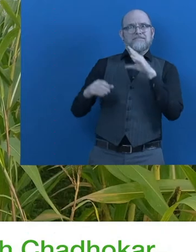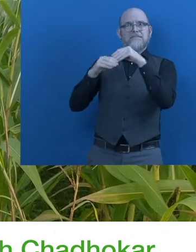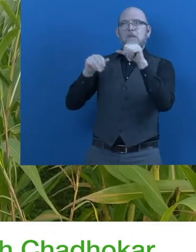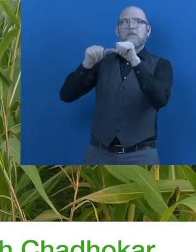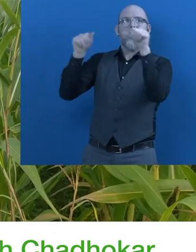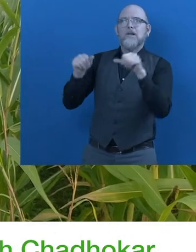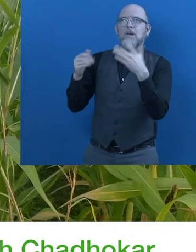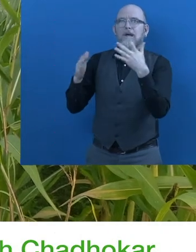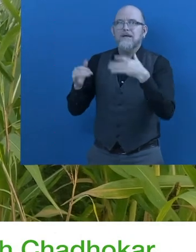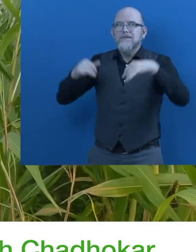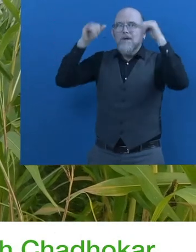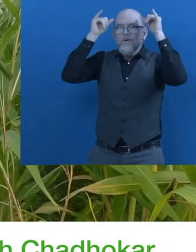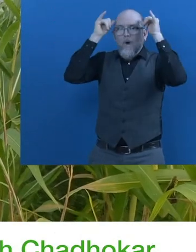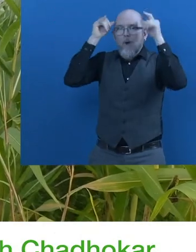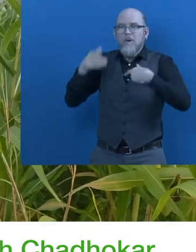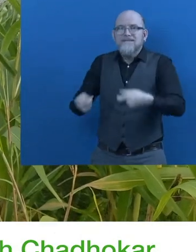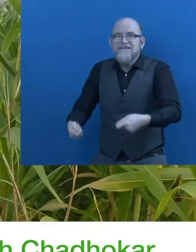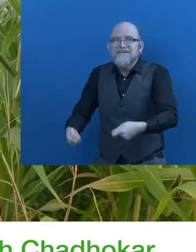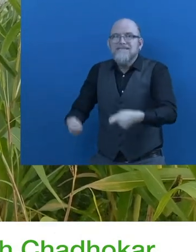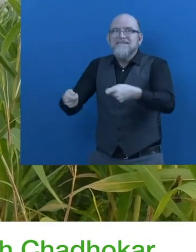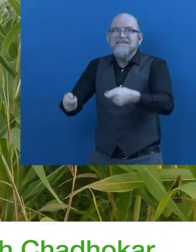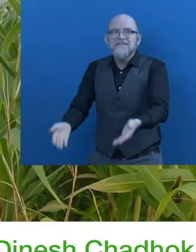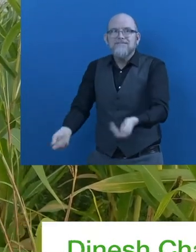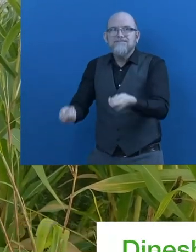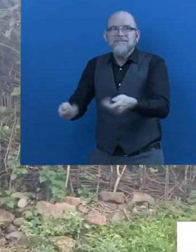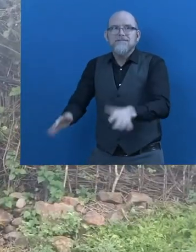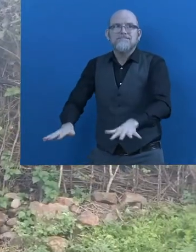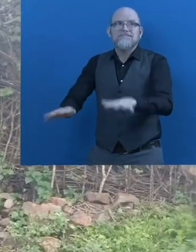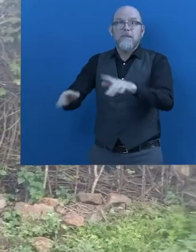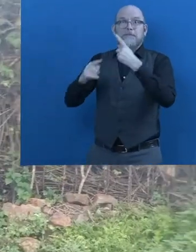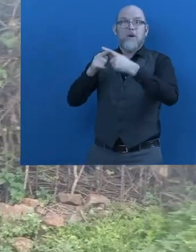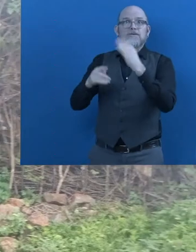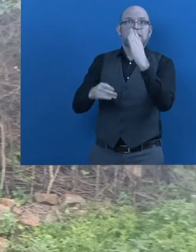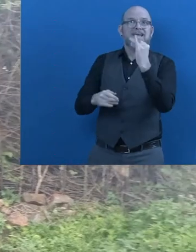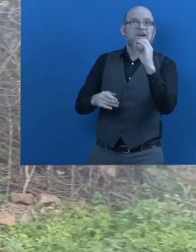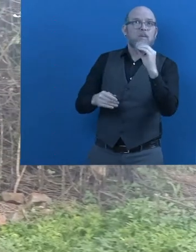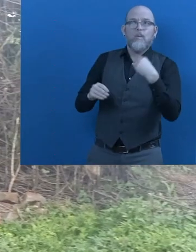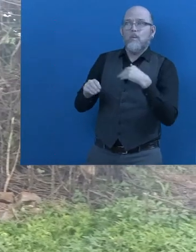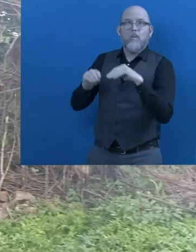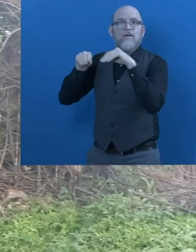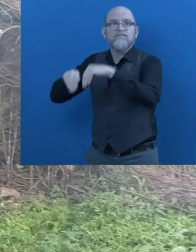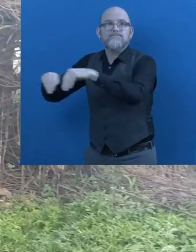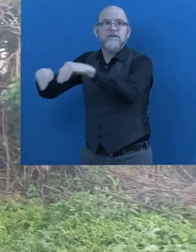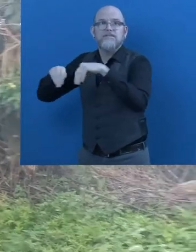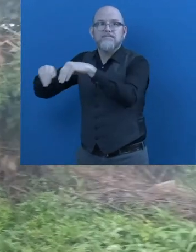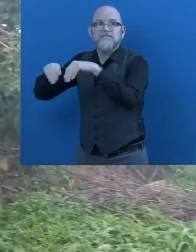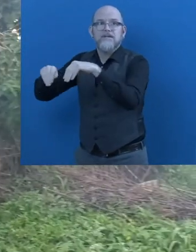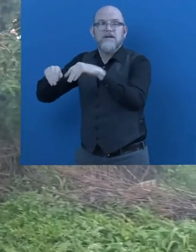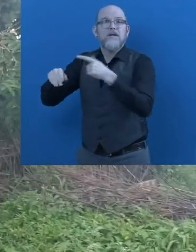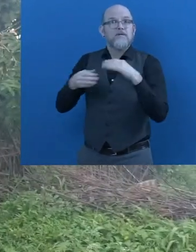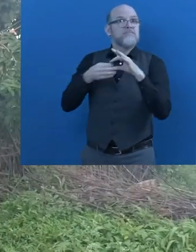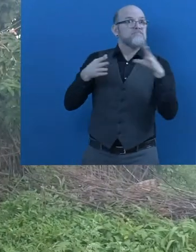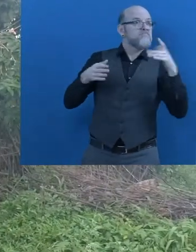to development from of this as a 200 to 200 dollars.